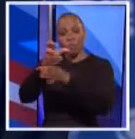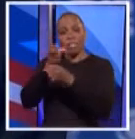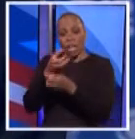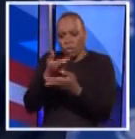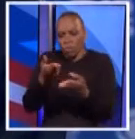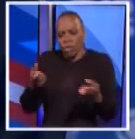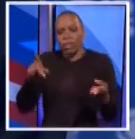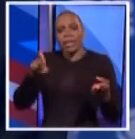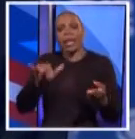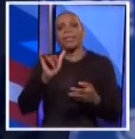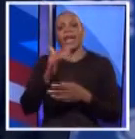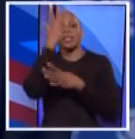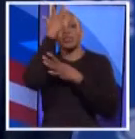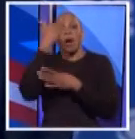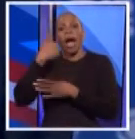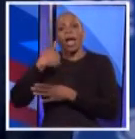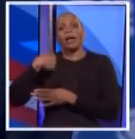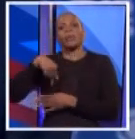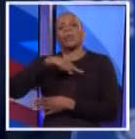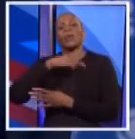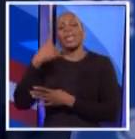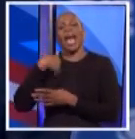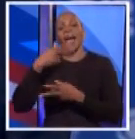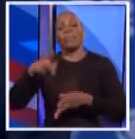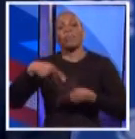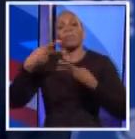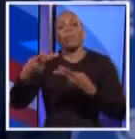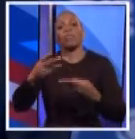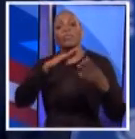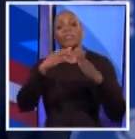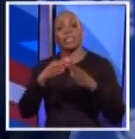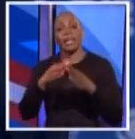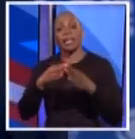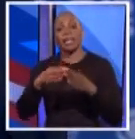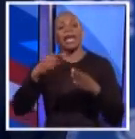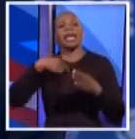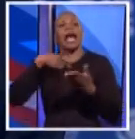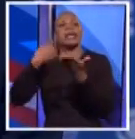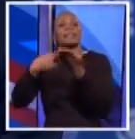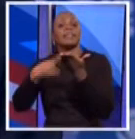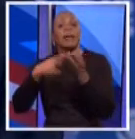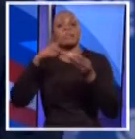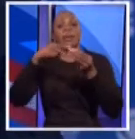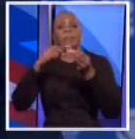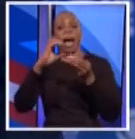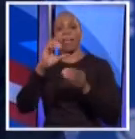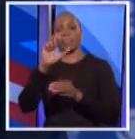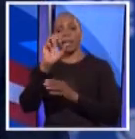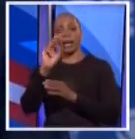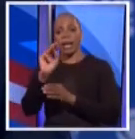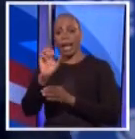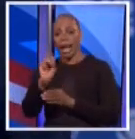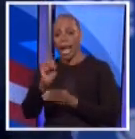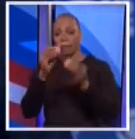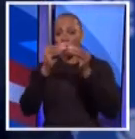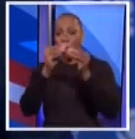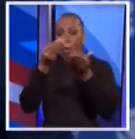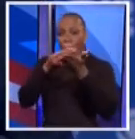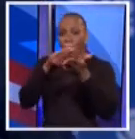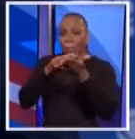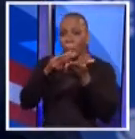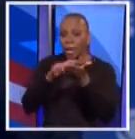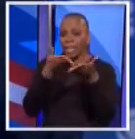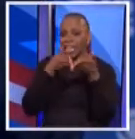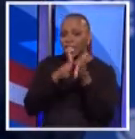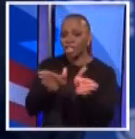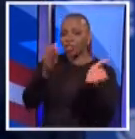the proposal for the Sandy unit. That's why I've talked about Claimstat, to send more money into the general fund by using new creative ways